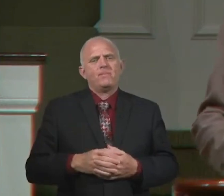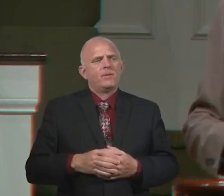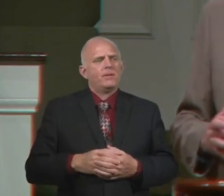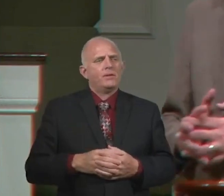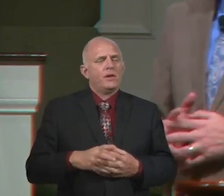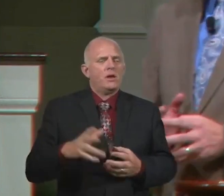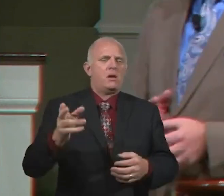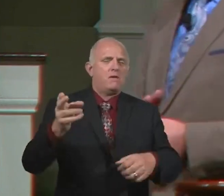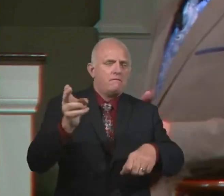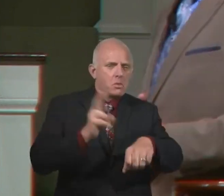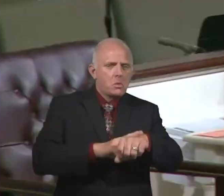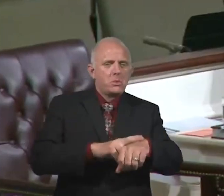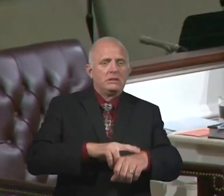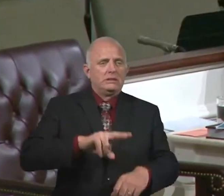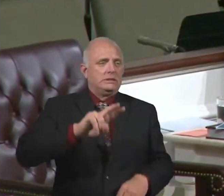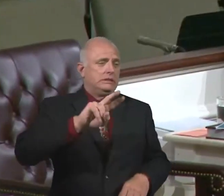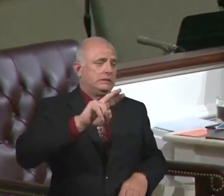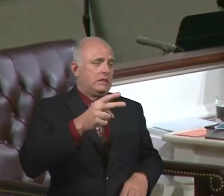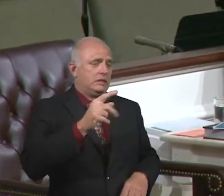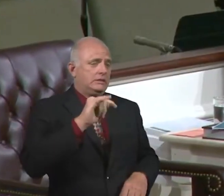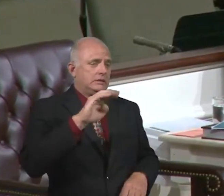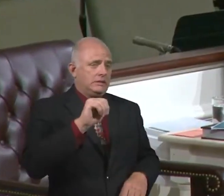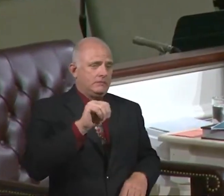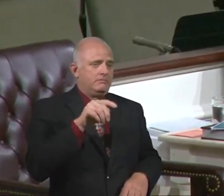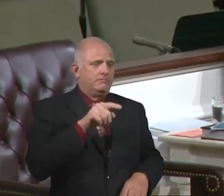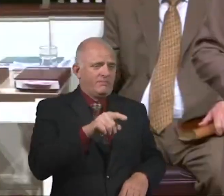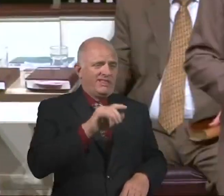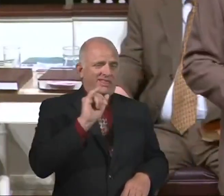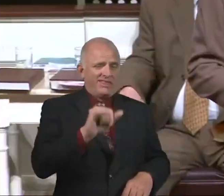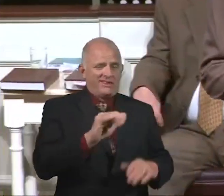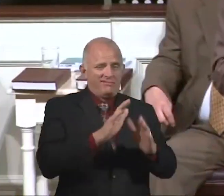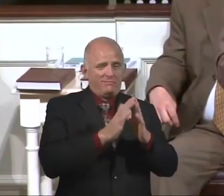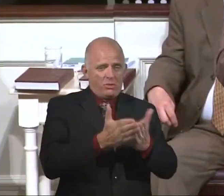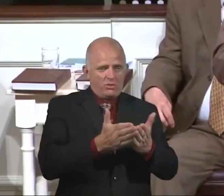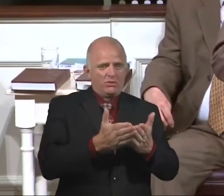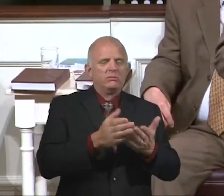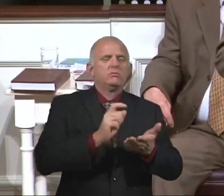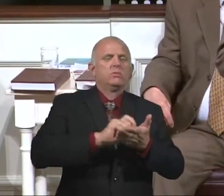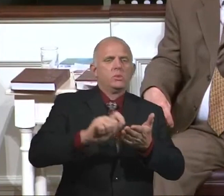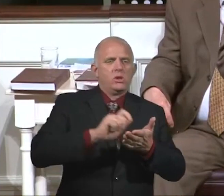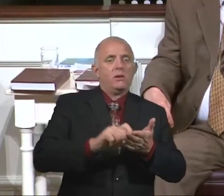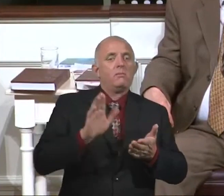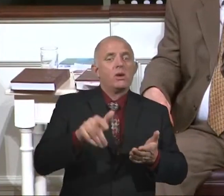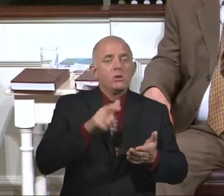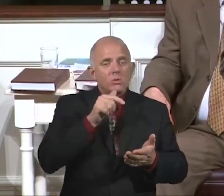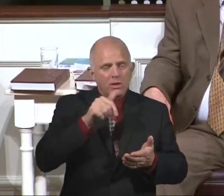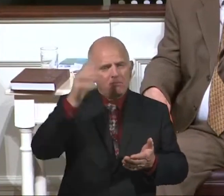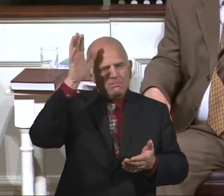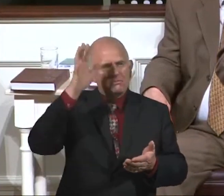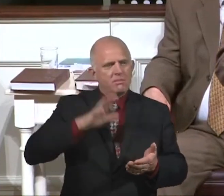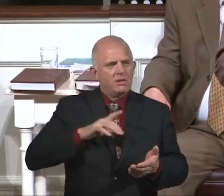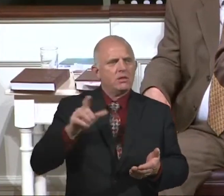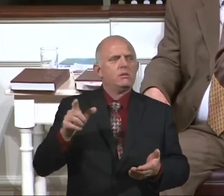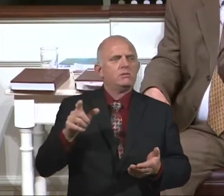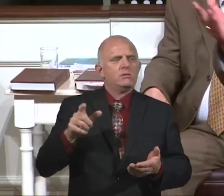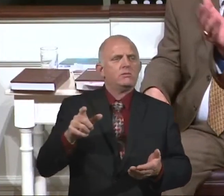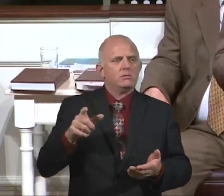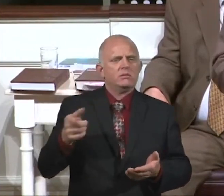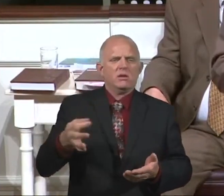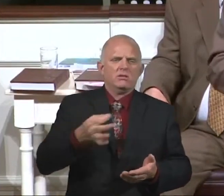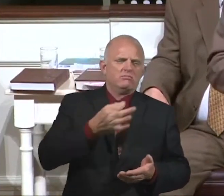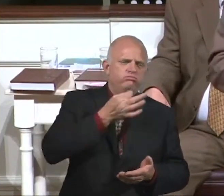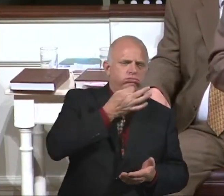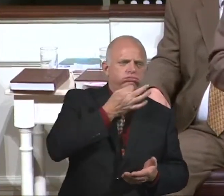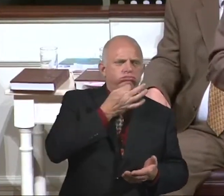And, of course, 2 Timothy is a book that was written by a man who was staring in the face of eternity, the